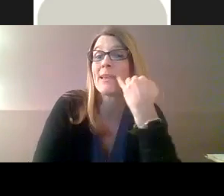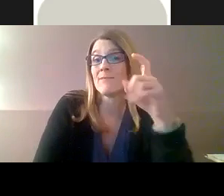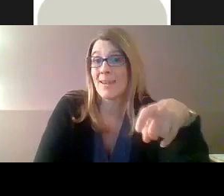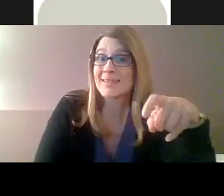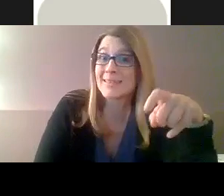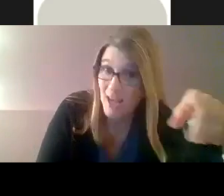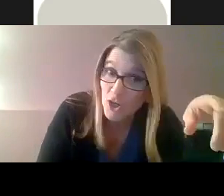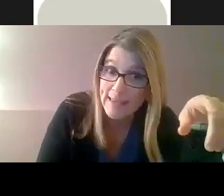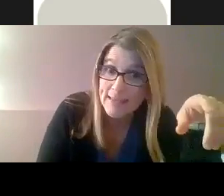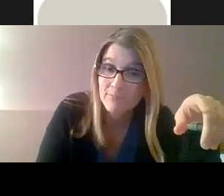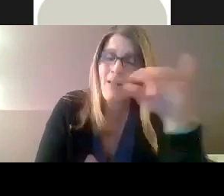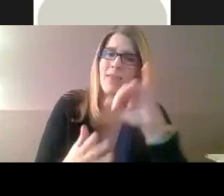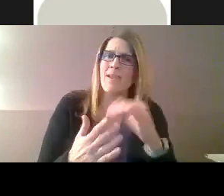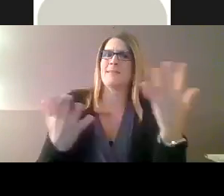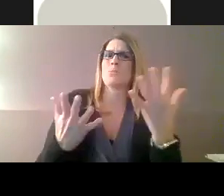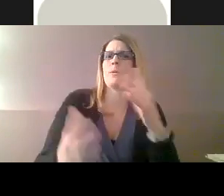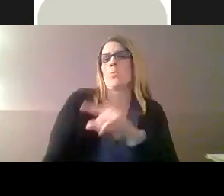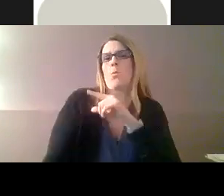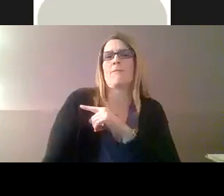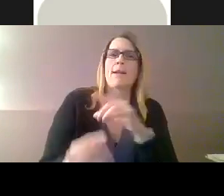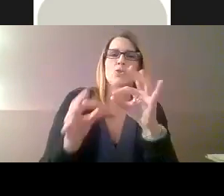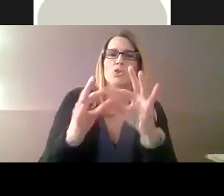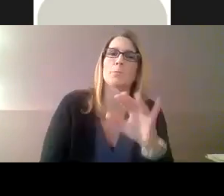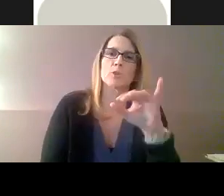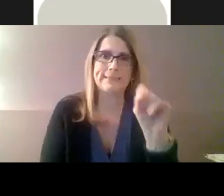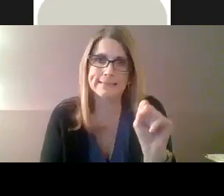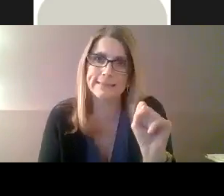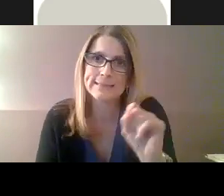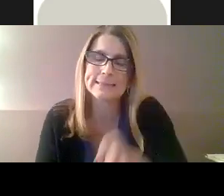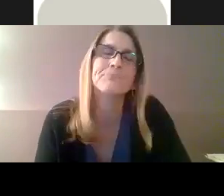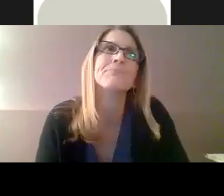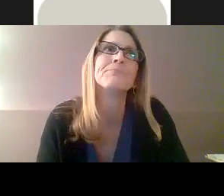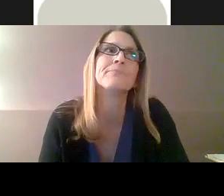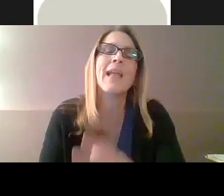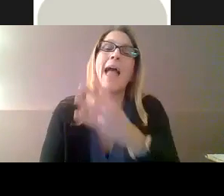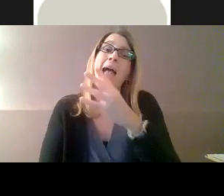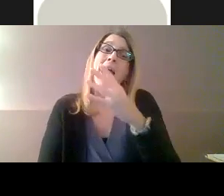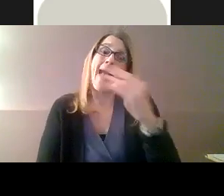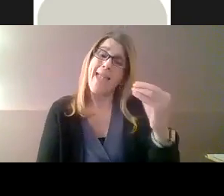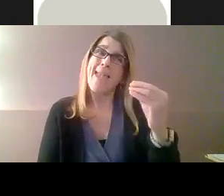And use specialized vocabulary as necessary pertaining to the specific job.